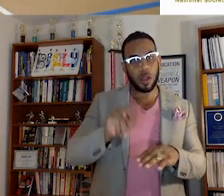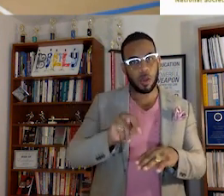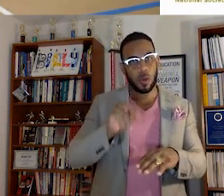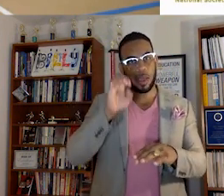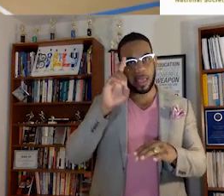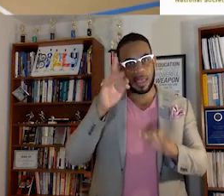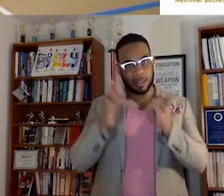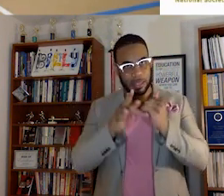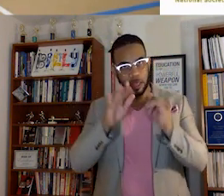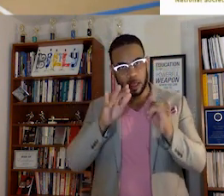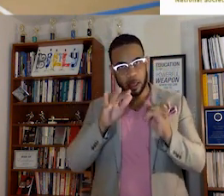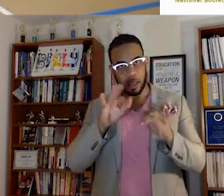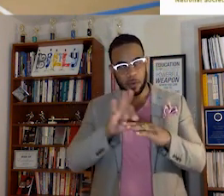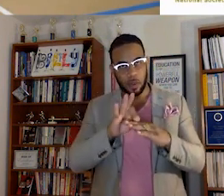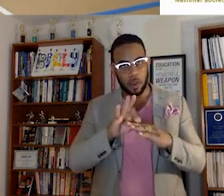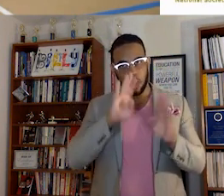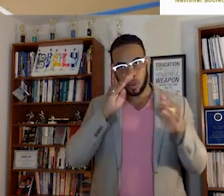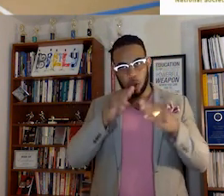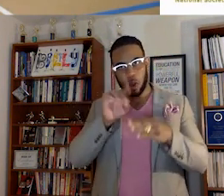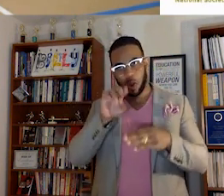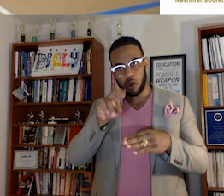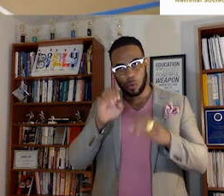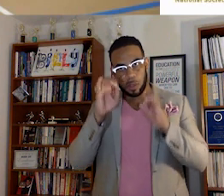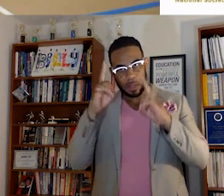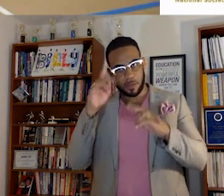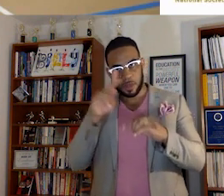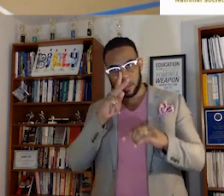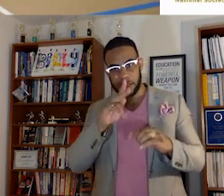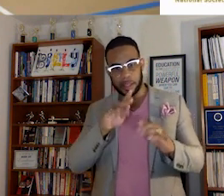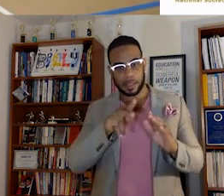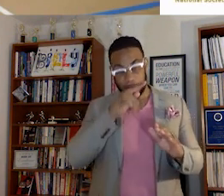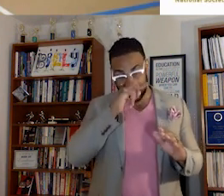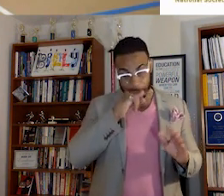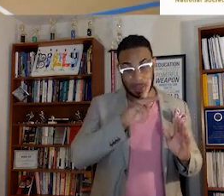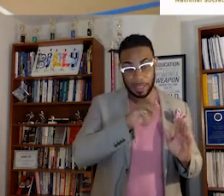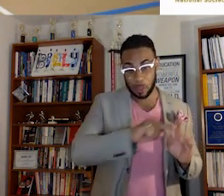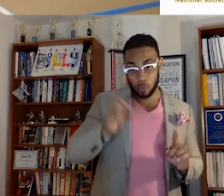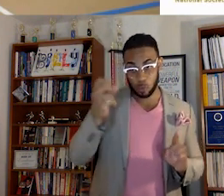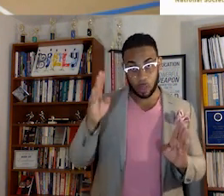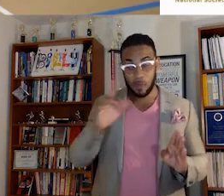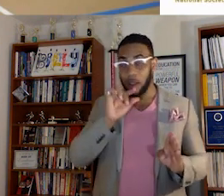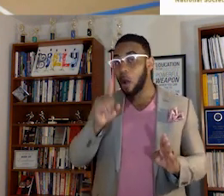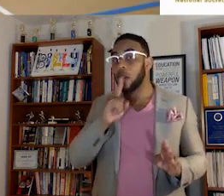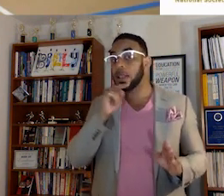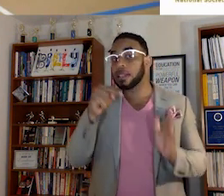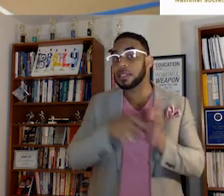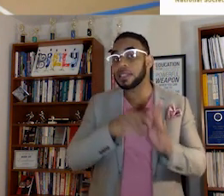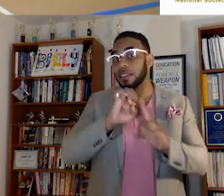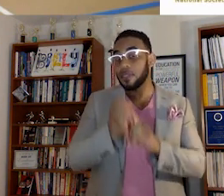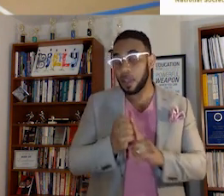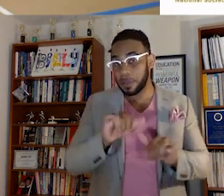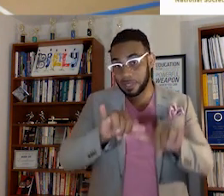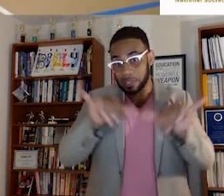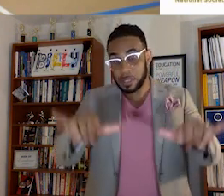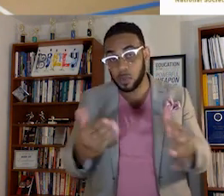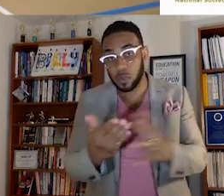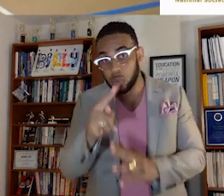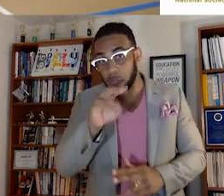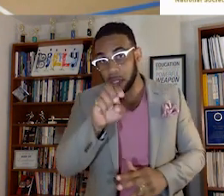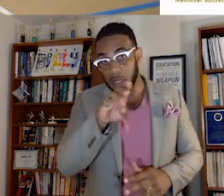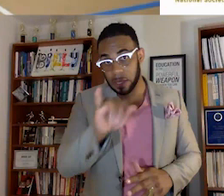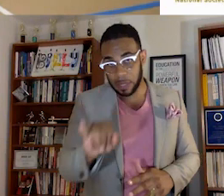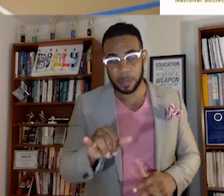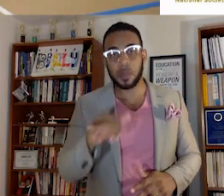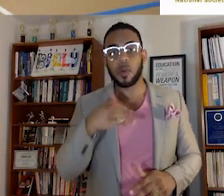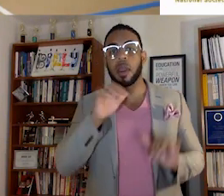with targeting drone education for K through 12. So not only is this environment, this system through NSBE, we're